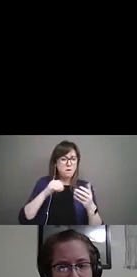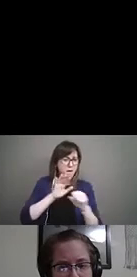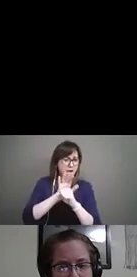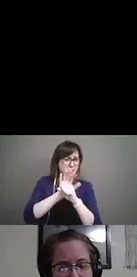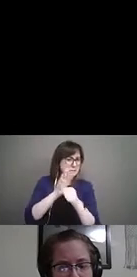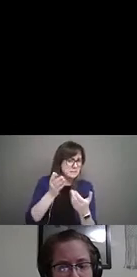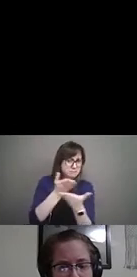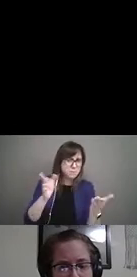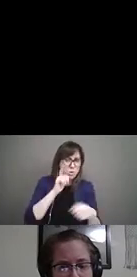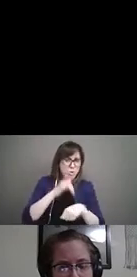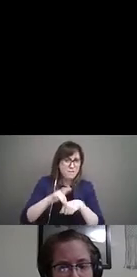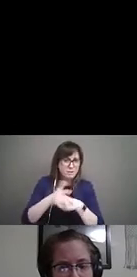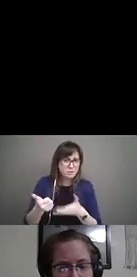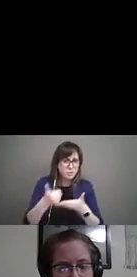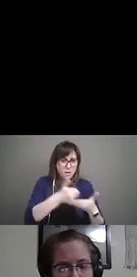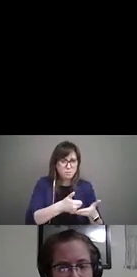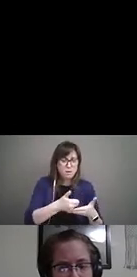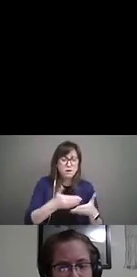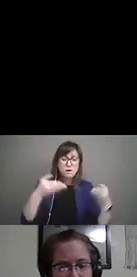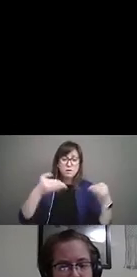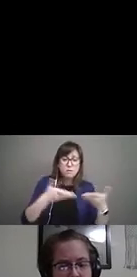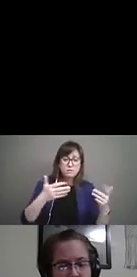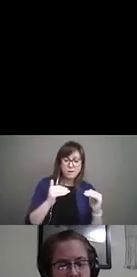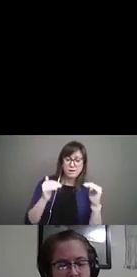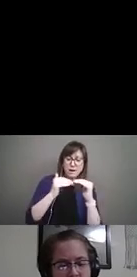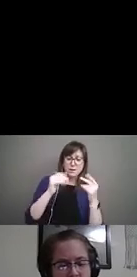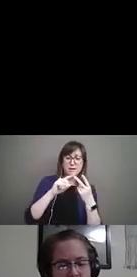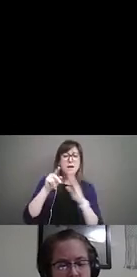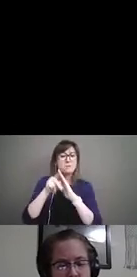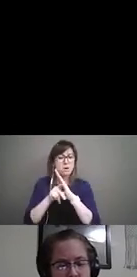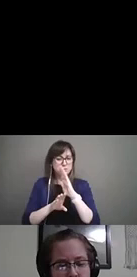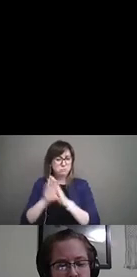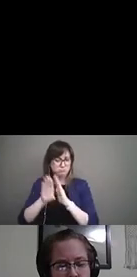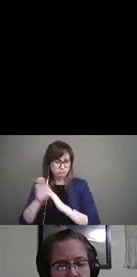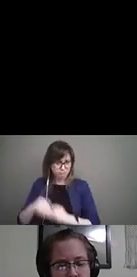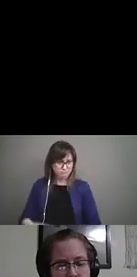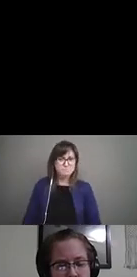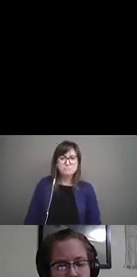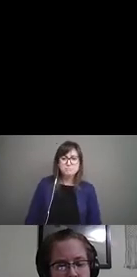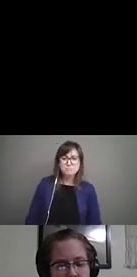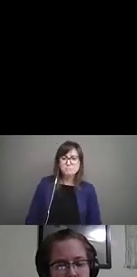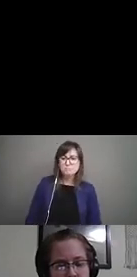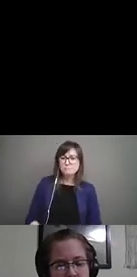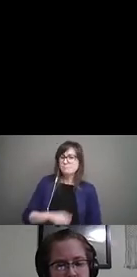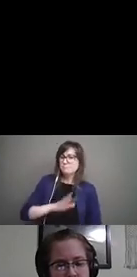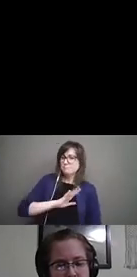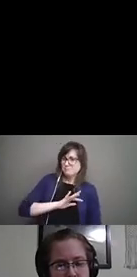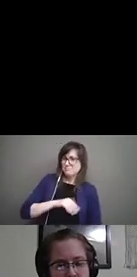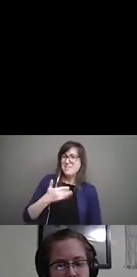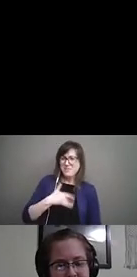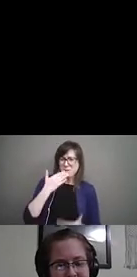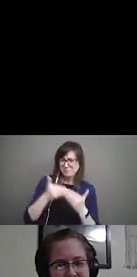This journal will focus on equity and policy implications. That journal sounds like a great move forward.